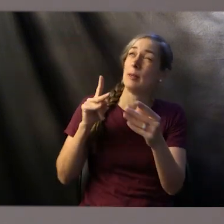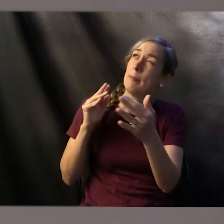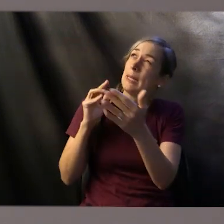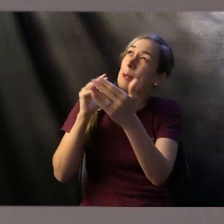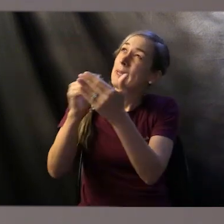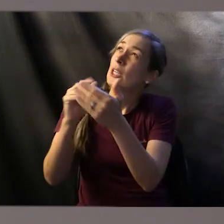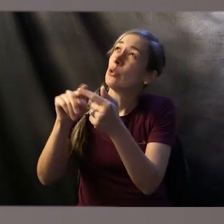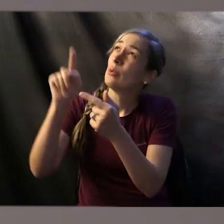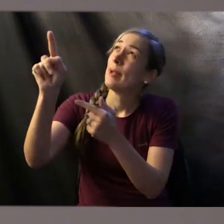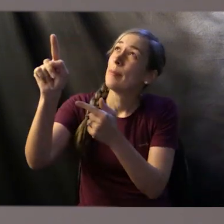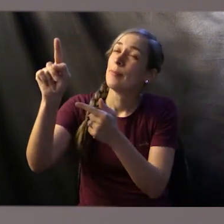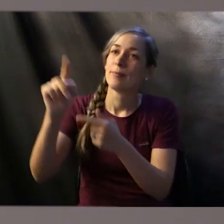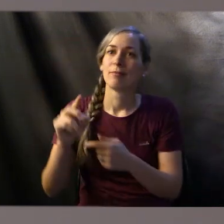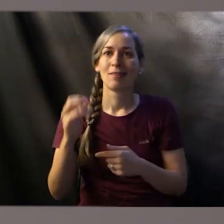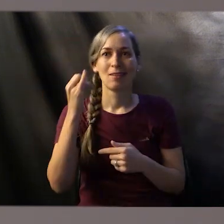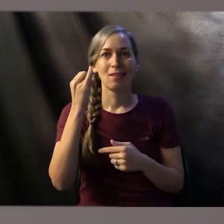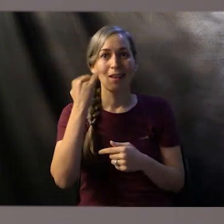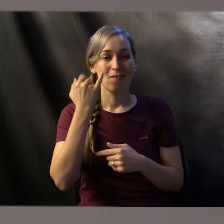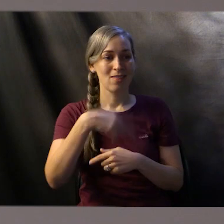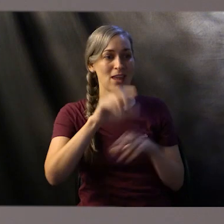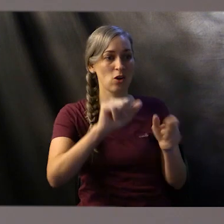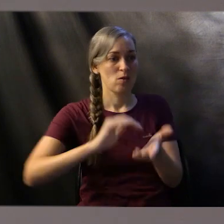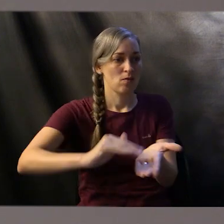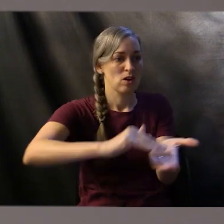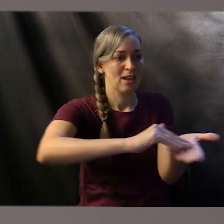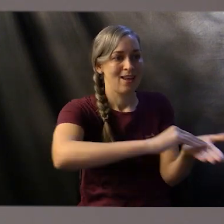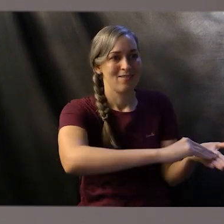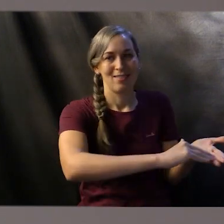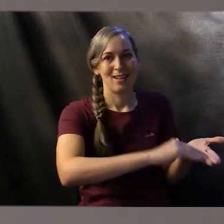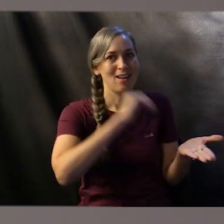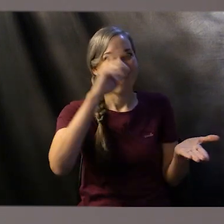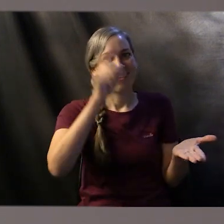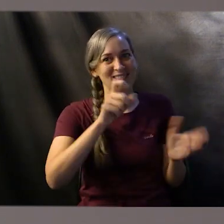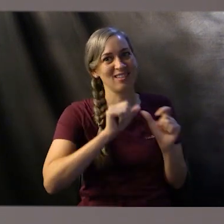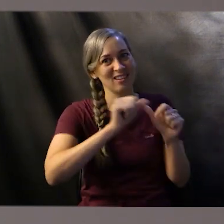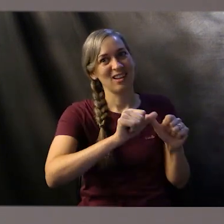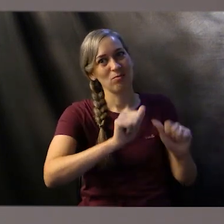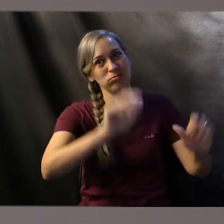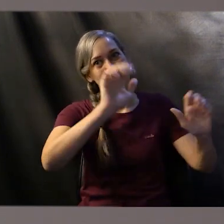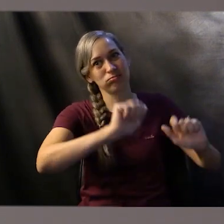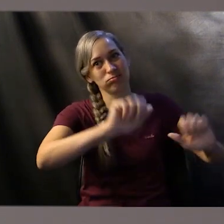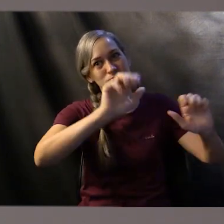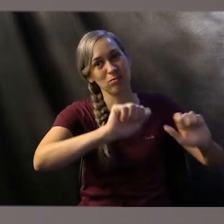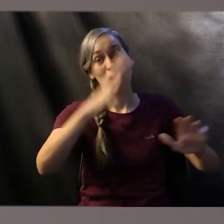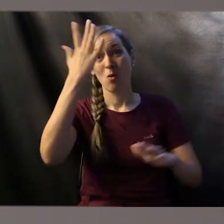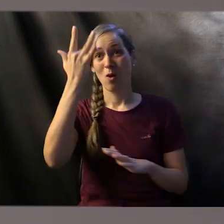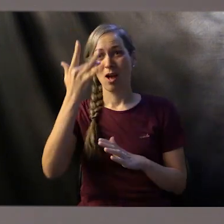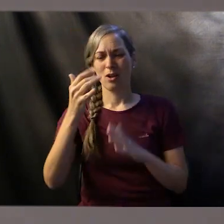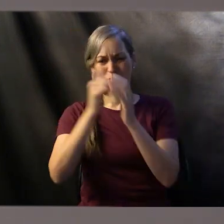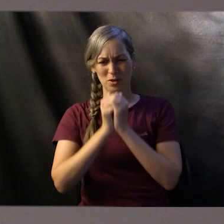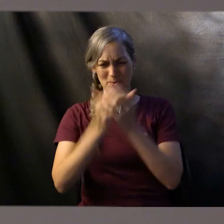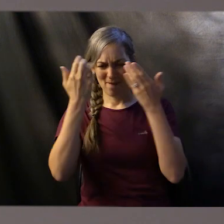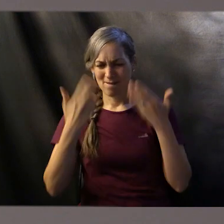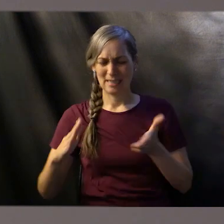Otherwise, would they not have ceased to be offered since the worshippers having once been cleansed would no longer have any